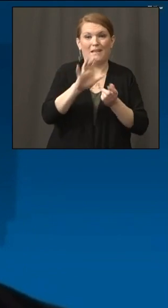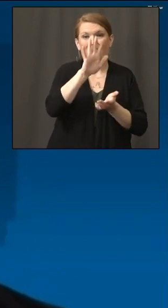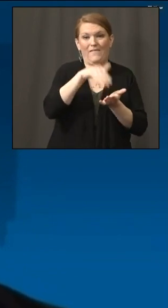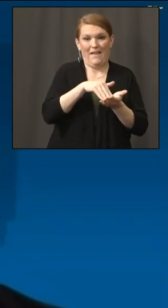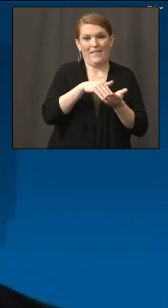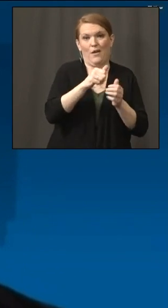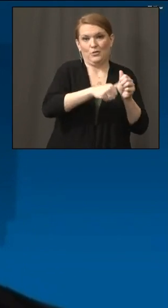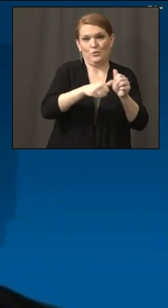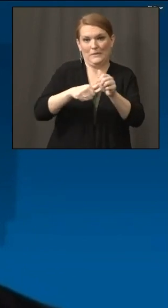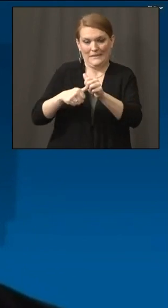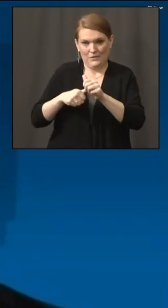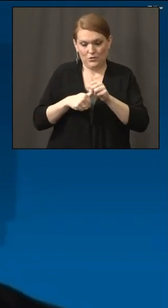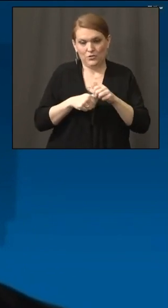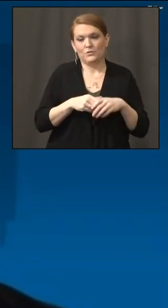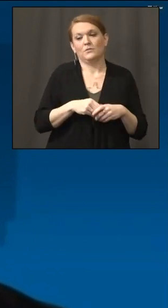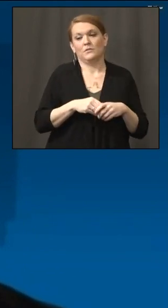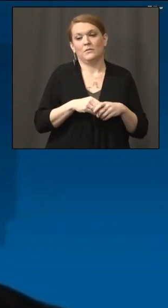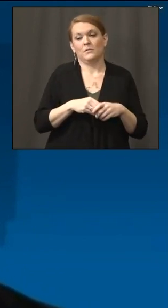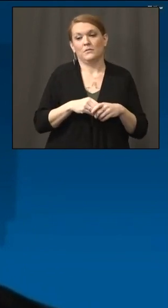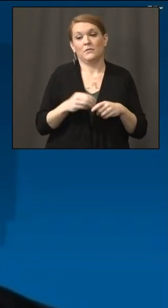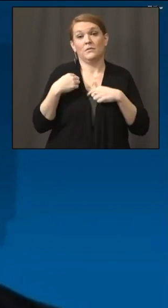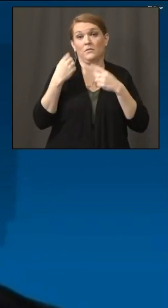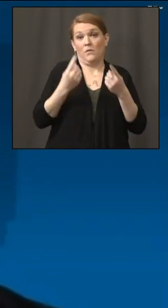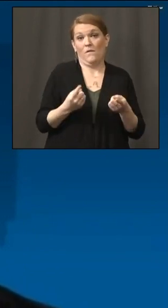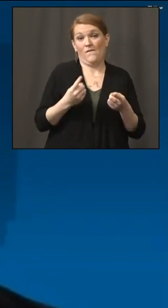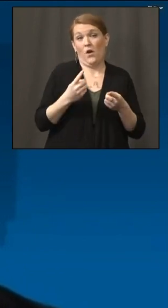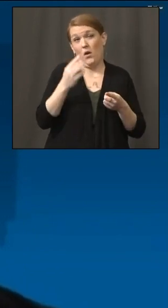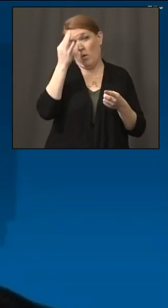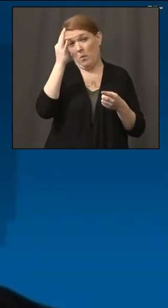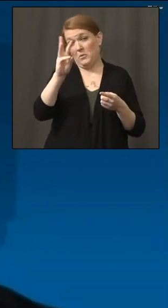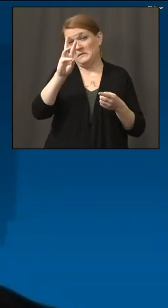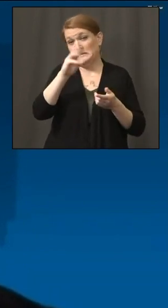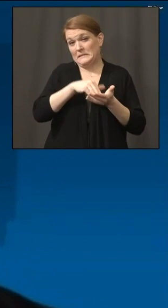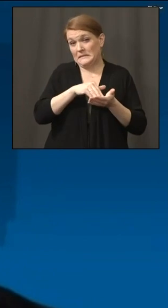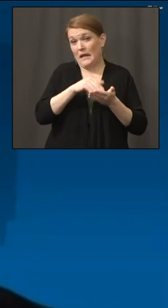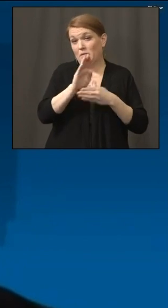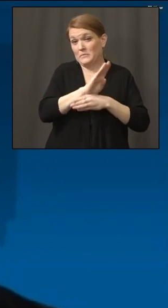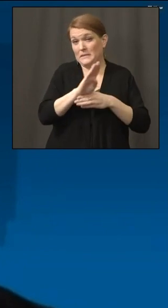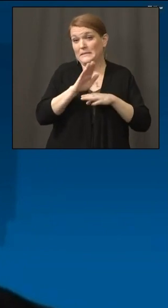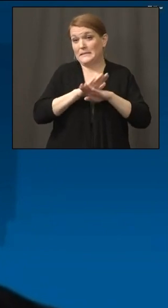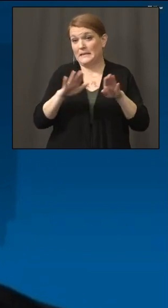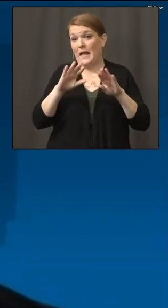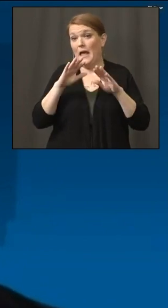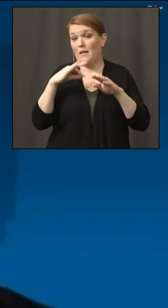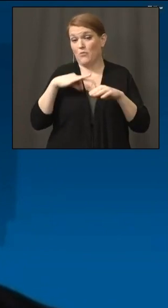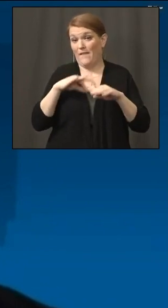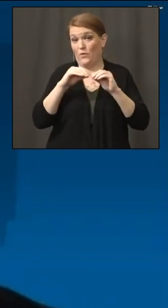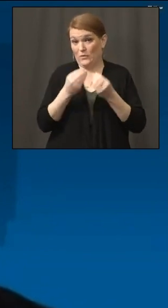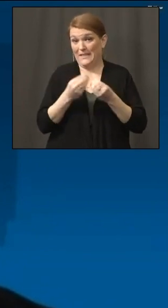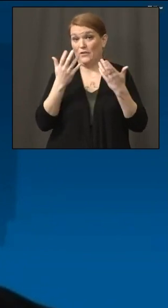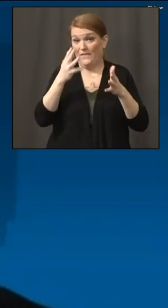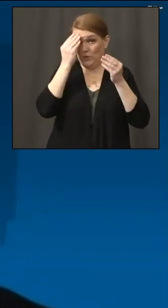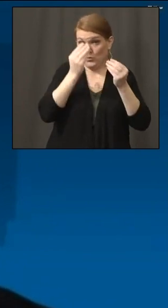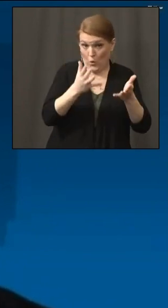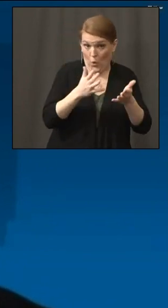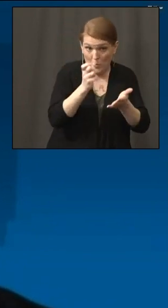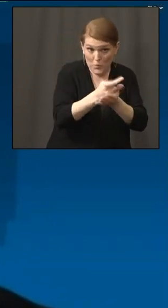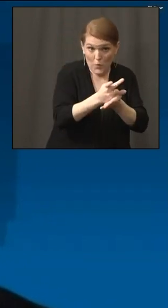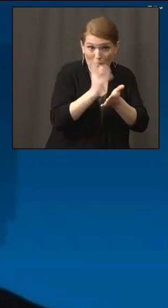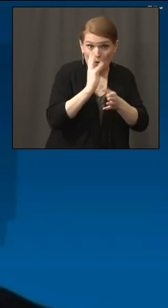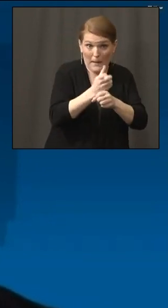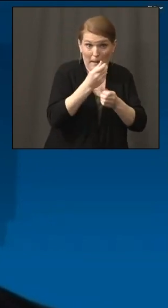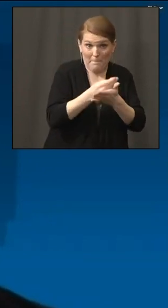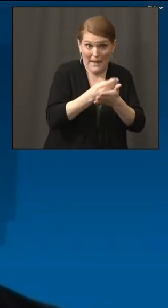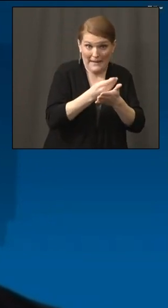To date, close to 6,000 businesses and nonprofits have been notified and approved. And so we're working with our